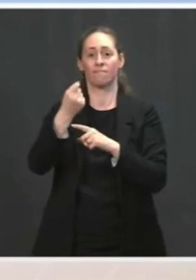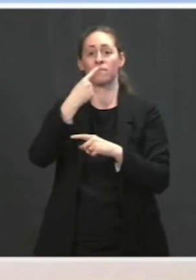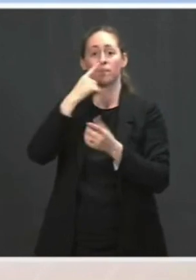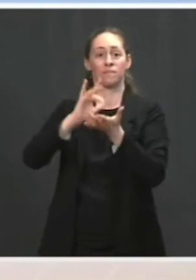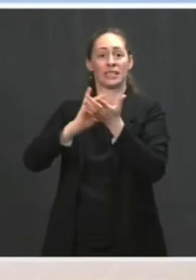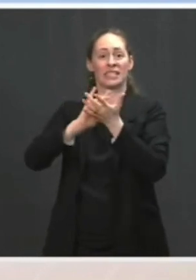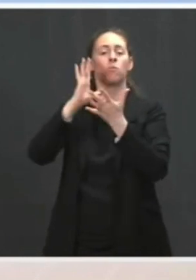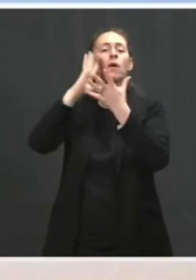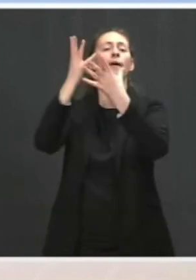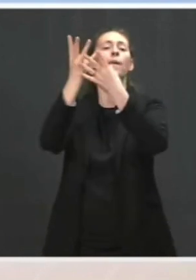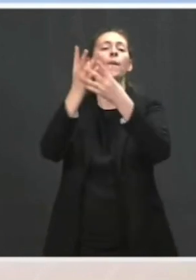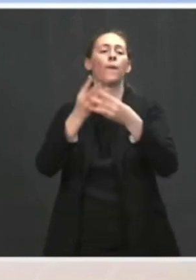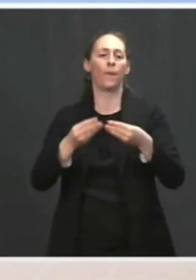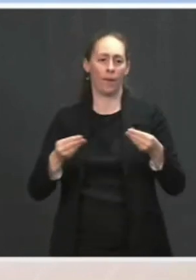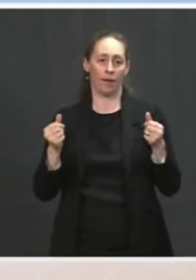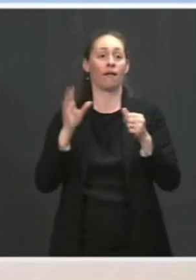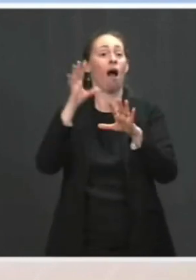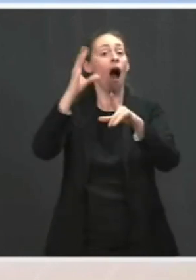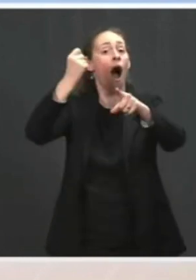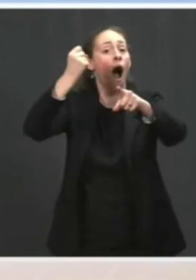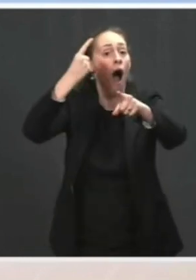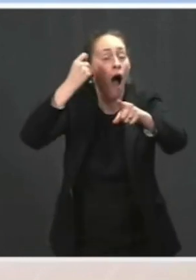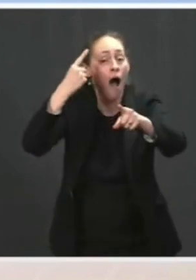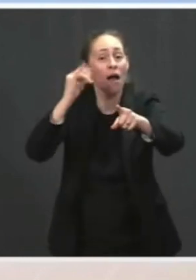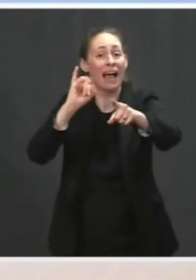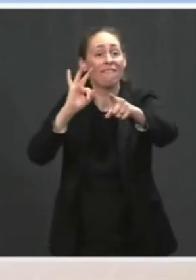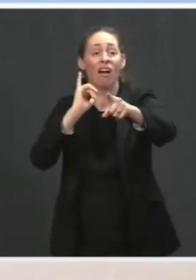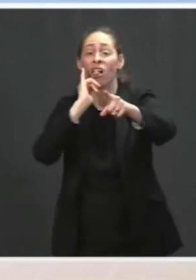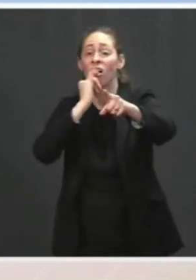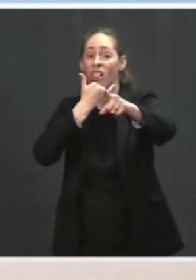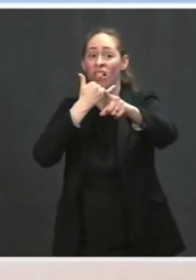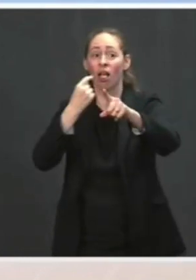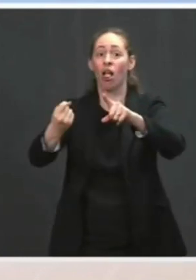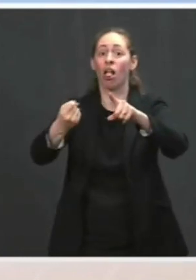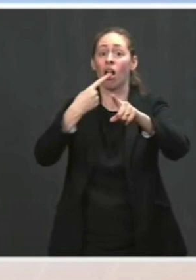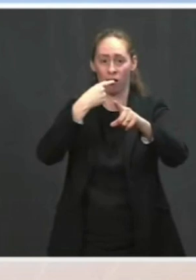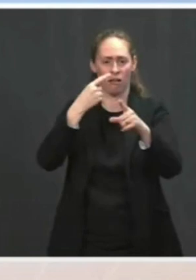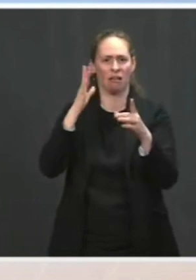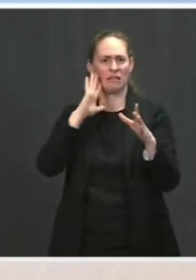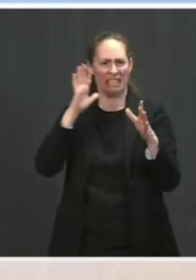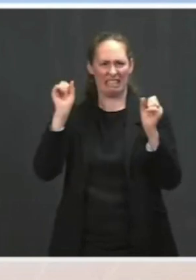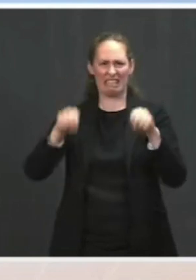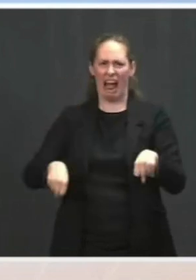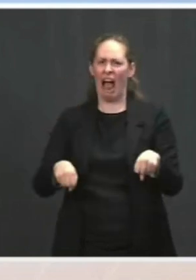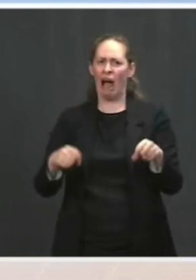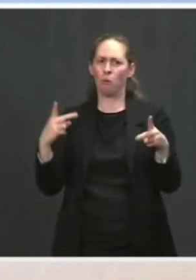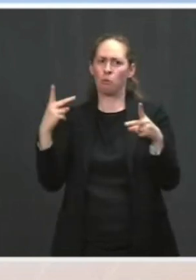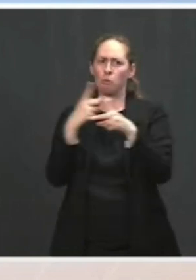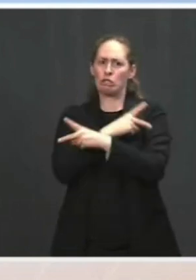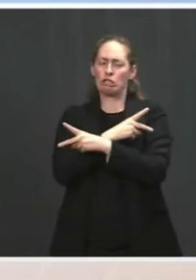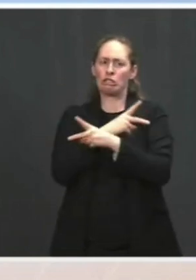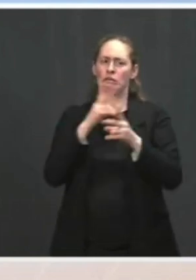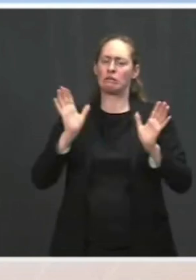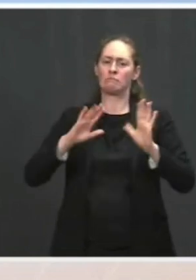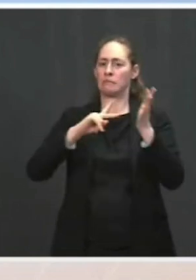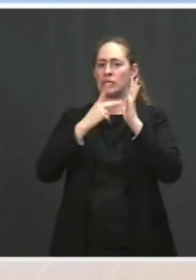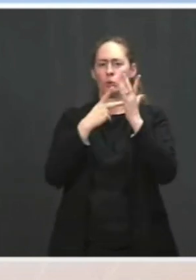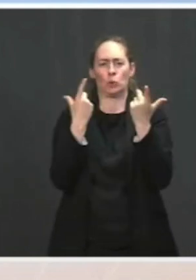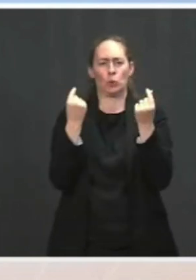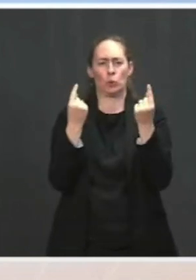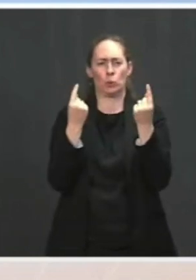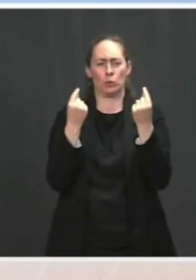make the situation much worse. So there's a clinically relevant reason why you want to make this known to people.